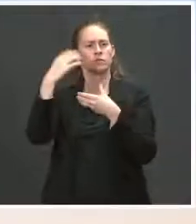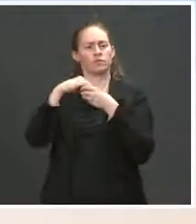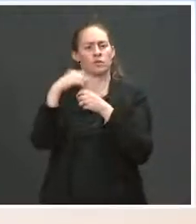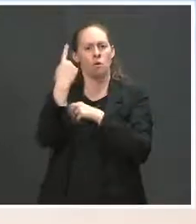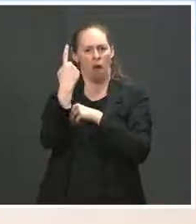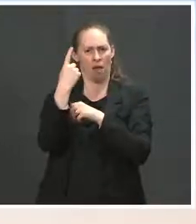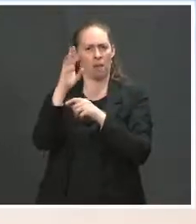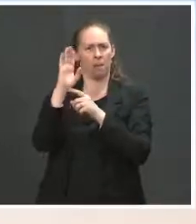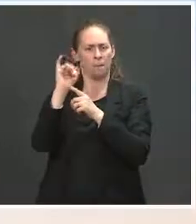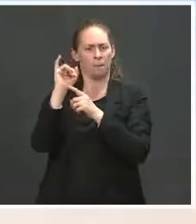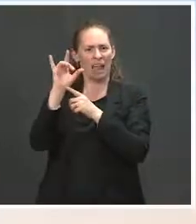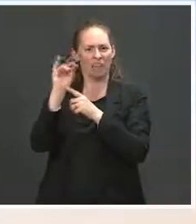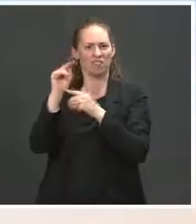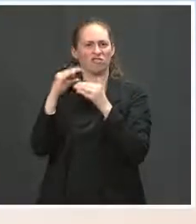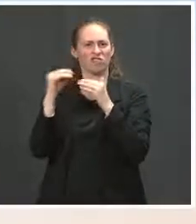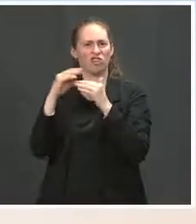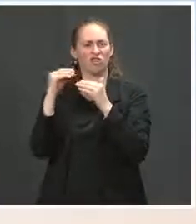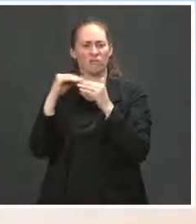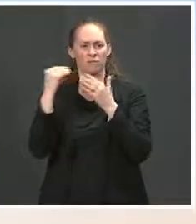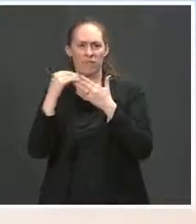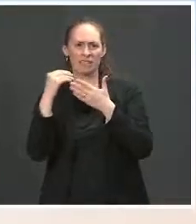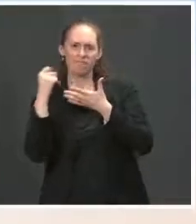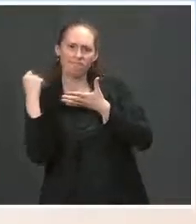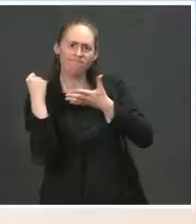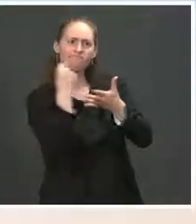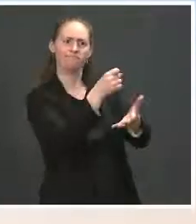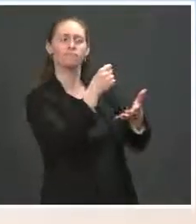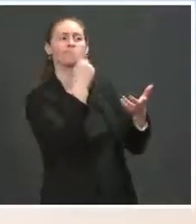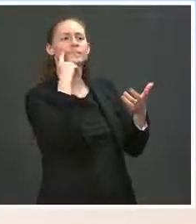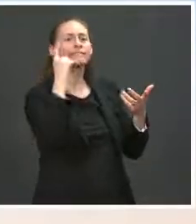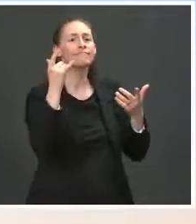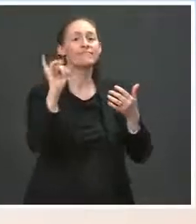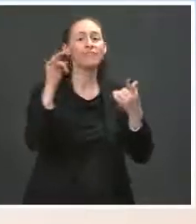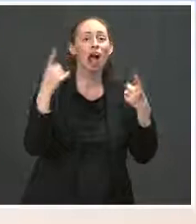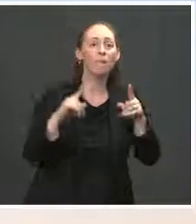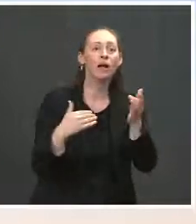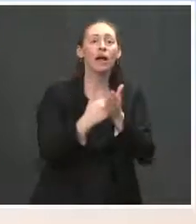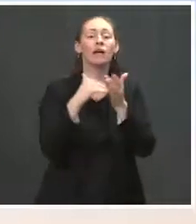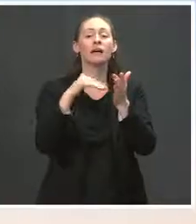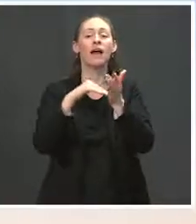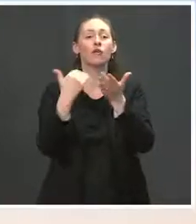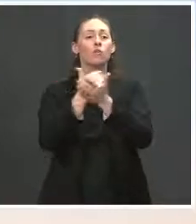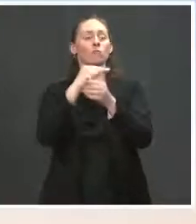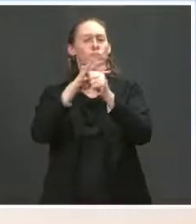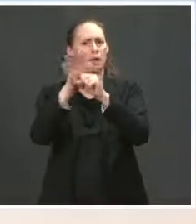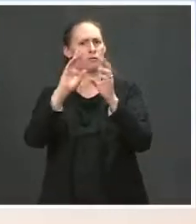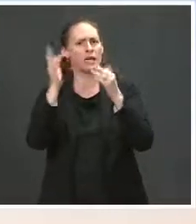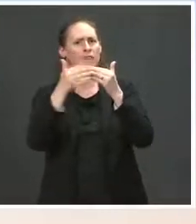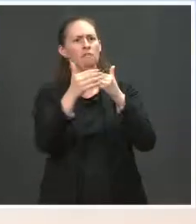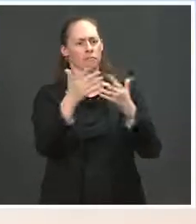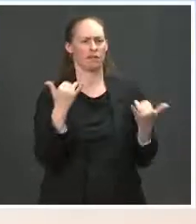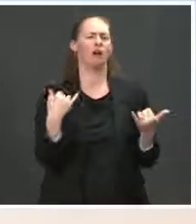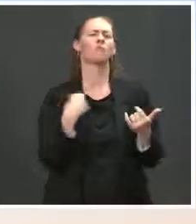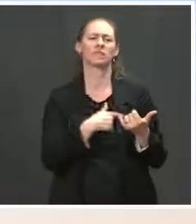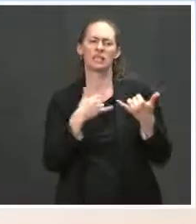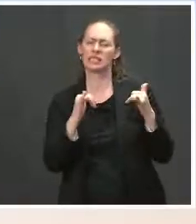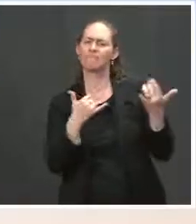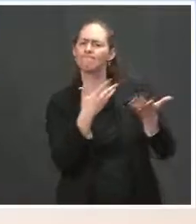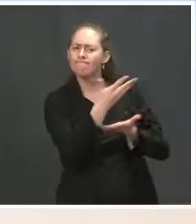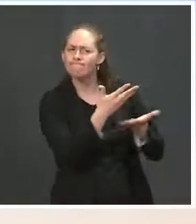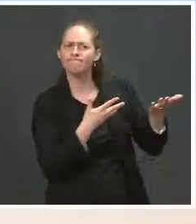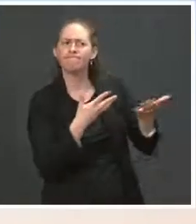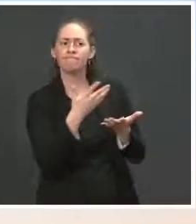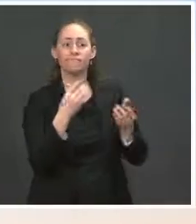prepare for pandemics in the future and deal with the current one we're facing. So there are ongoing discussions. I don't have anything more to preview,